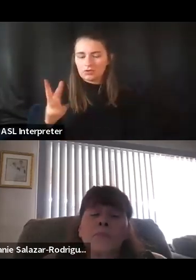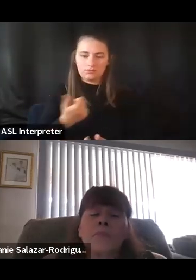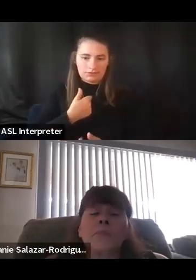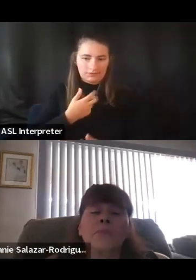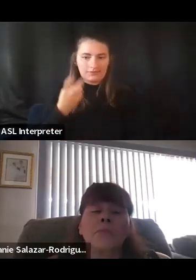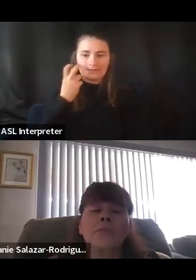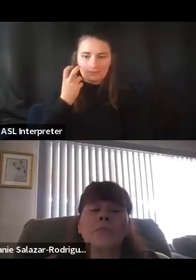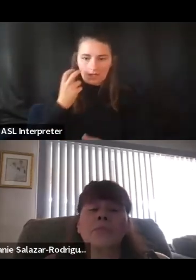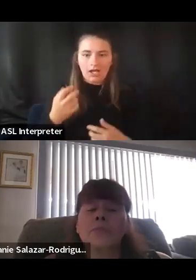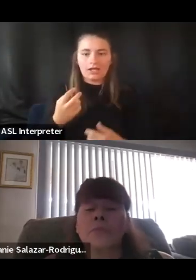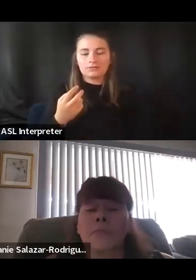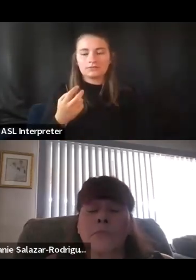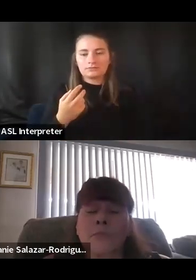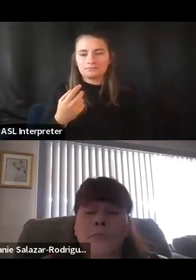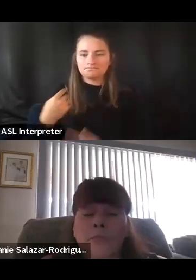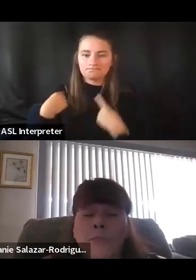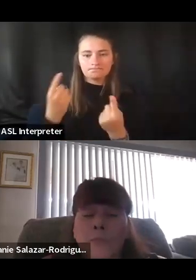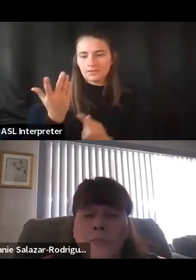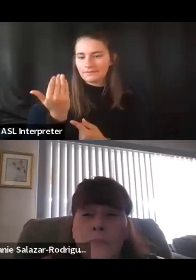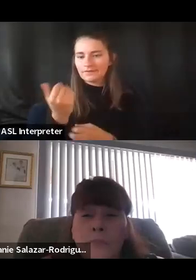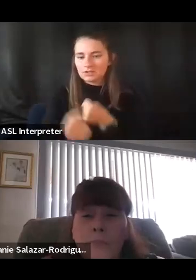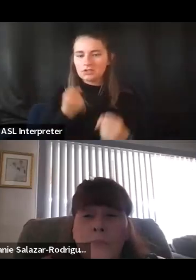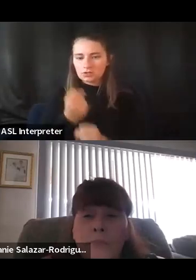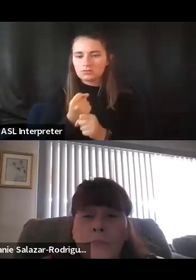for about the past 15 years.